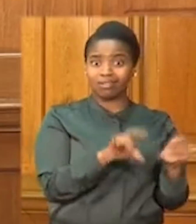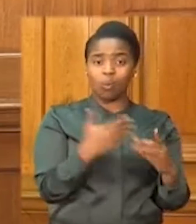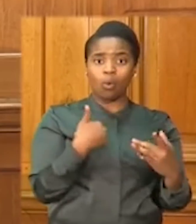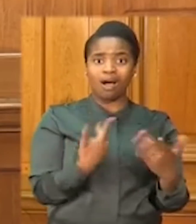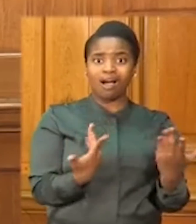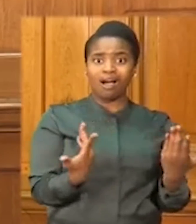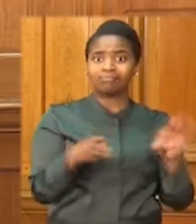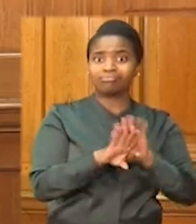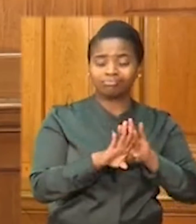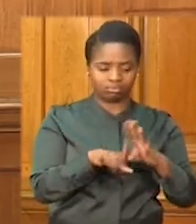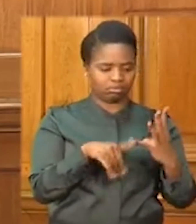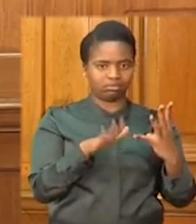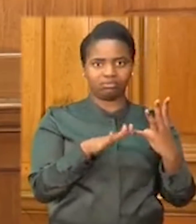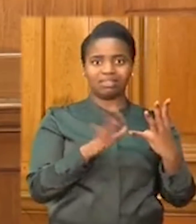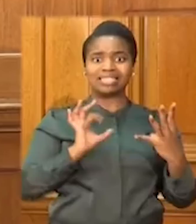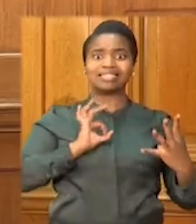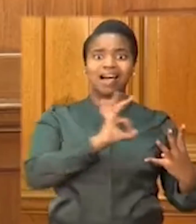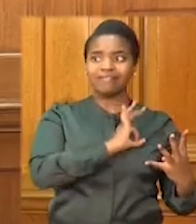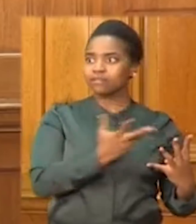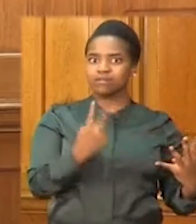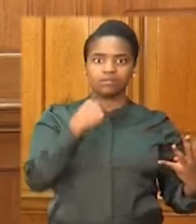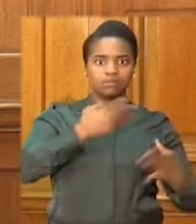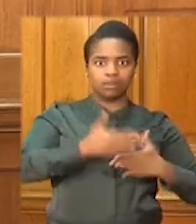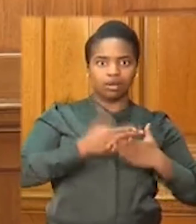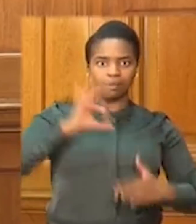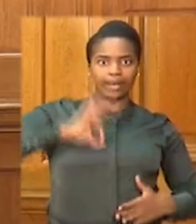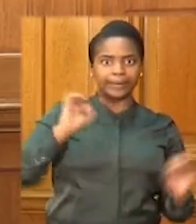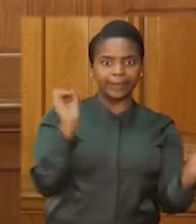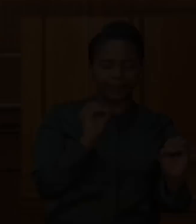And, fourthly, the phased reopening of the economy.